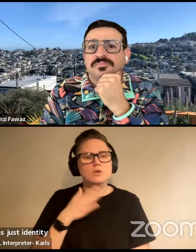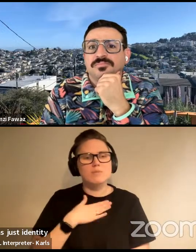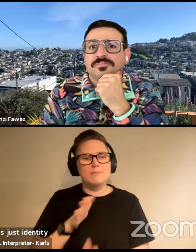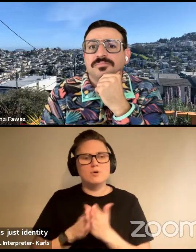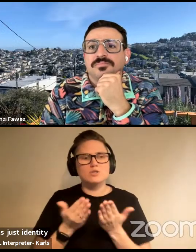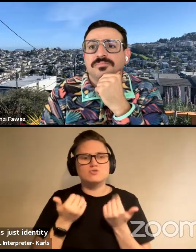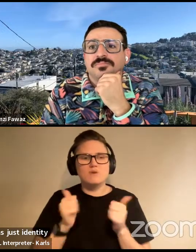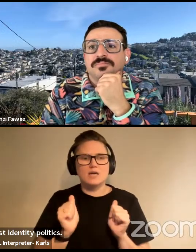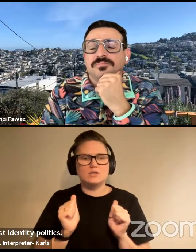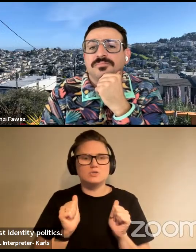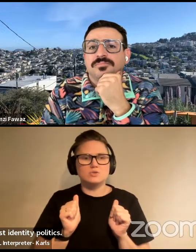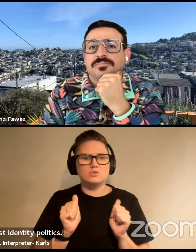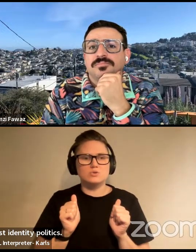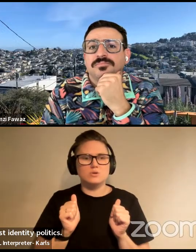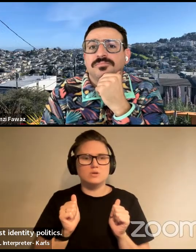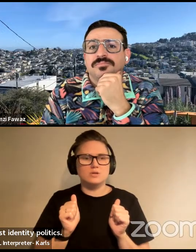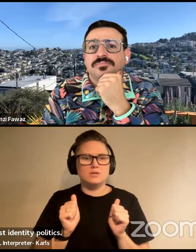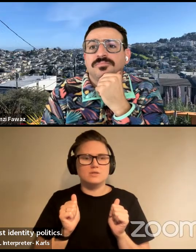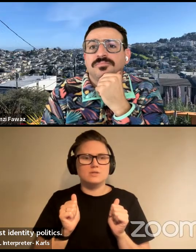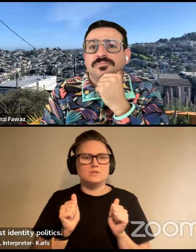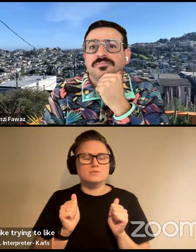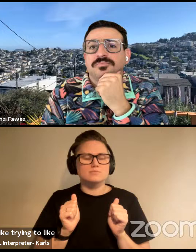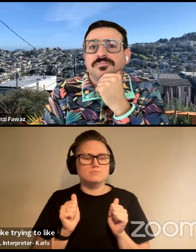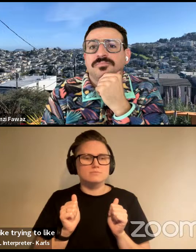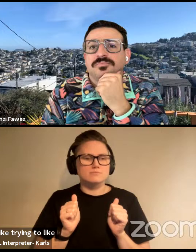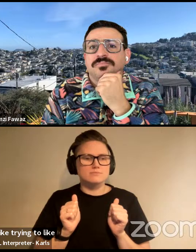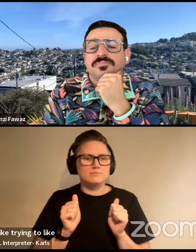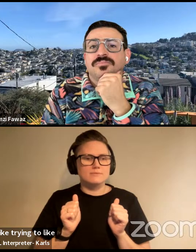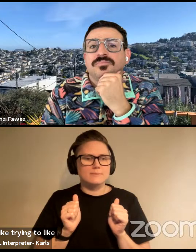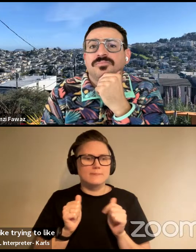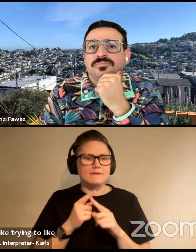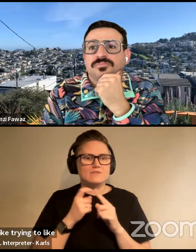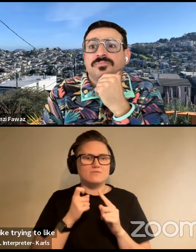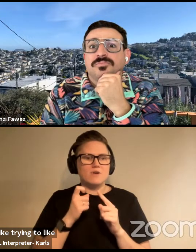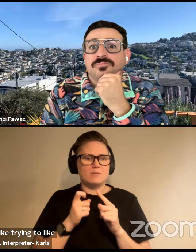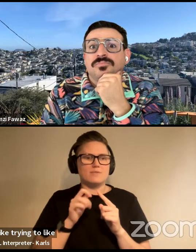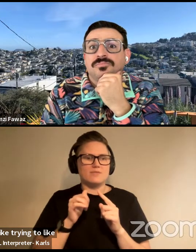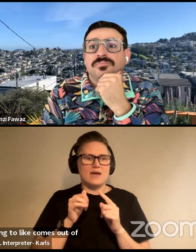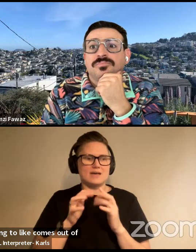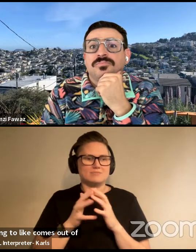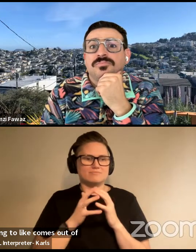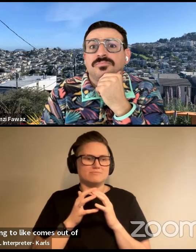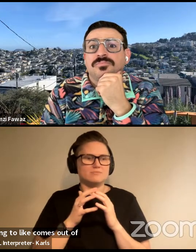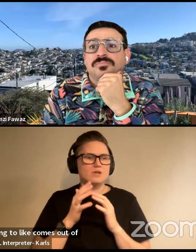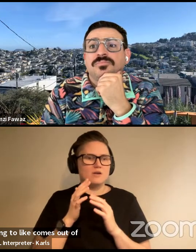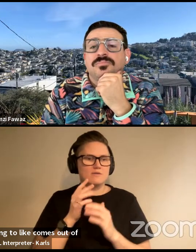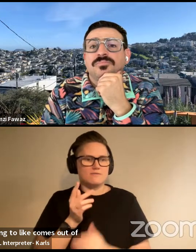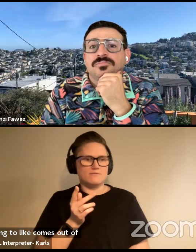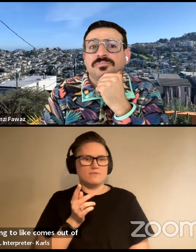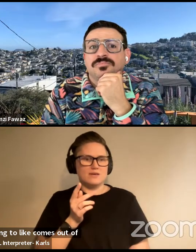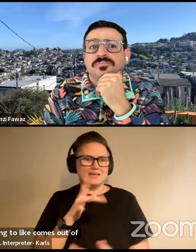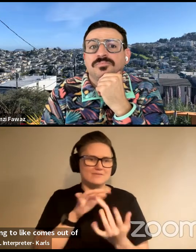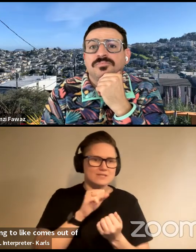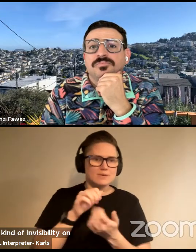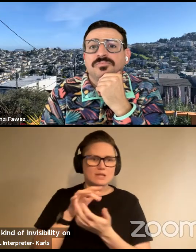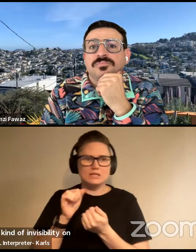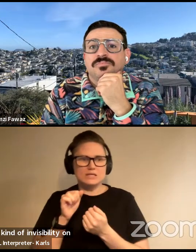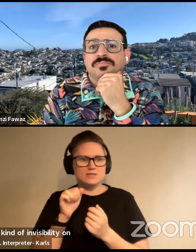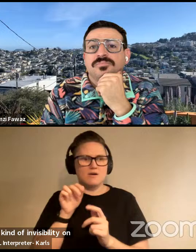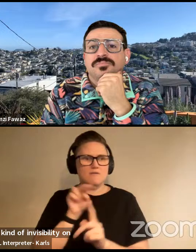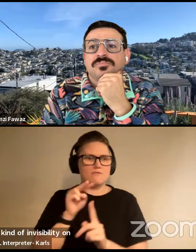like be, comes out of the interstities of like, of those kind of invisibilities on both sides.